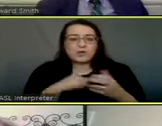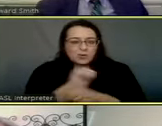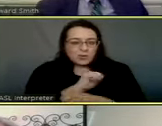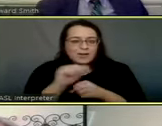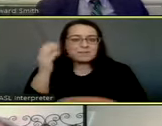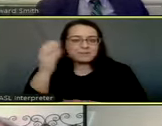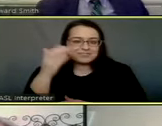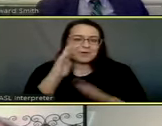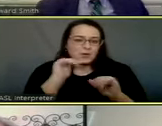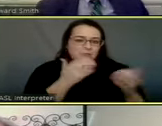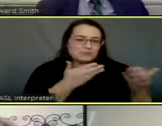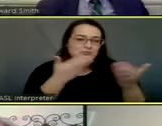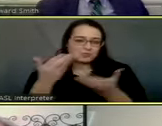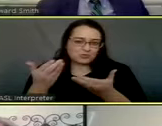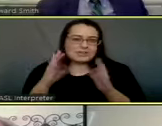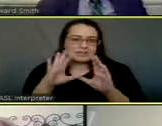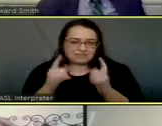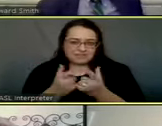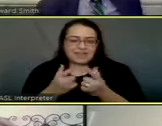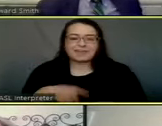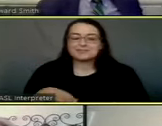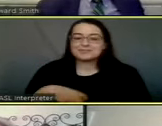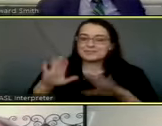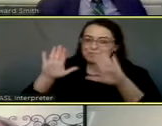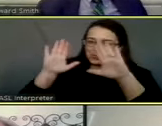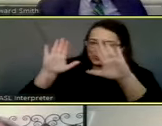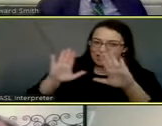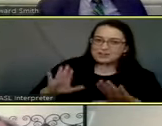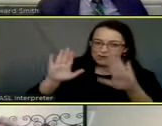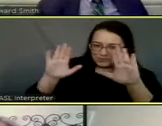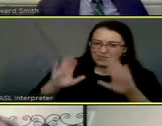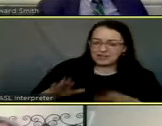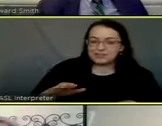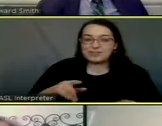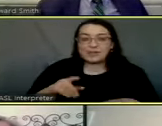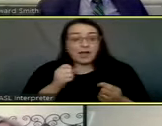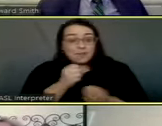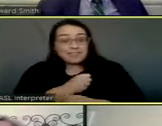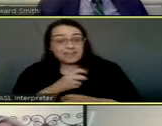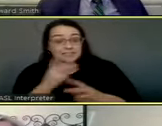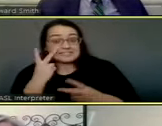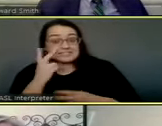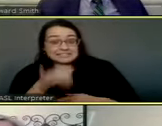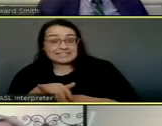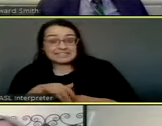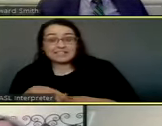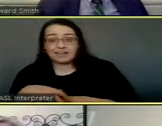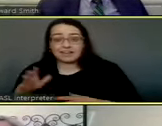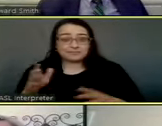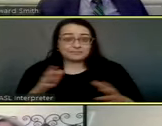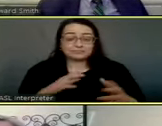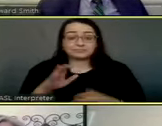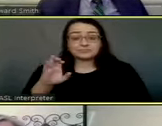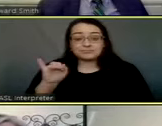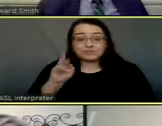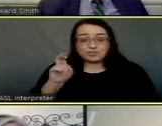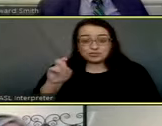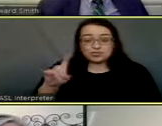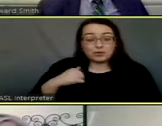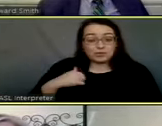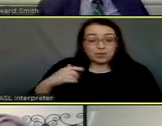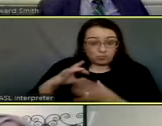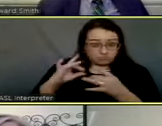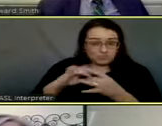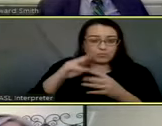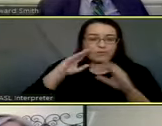presentation I hope to bring it to the council. Wonderful. Okay. love Ronnie's presentation, for sure. Based on what I'm hearing, we're going to focus